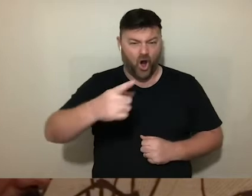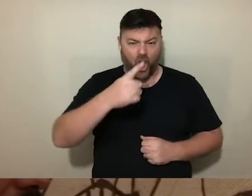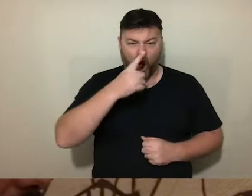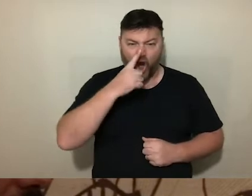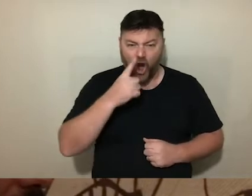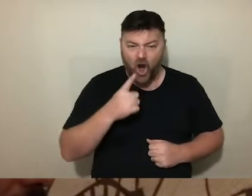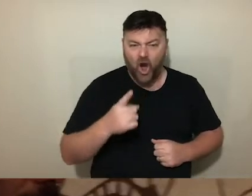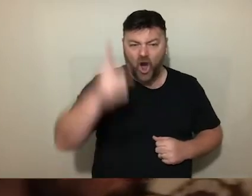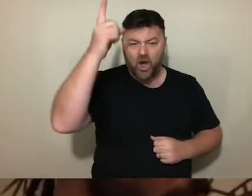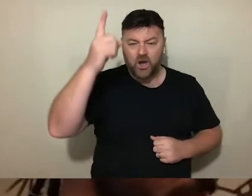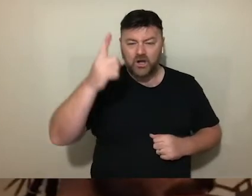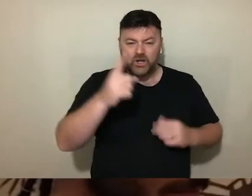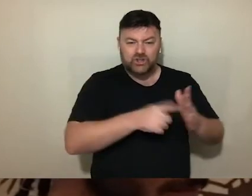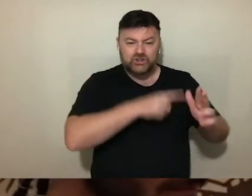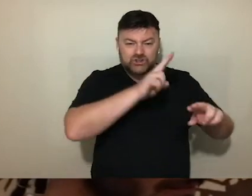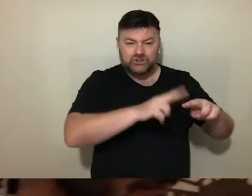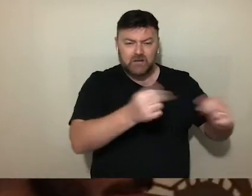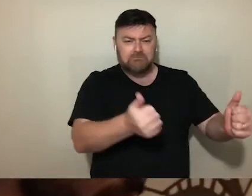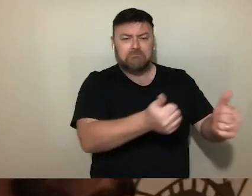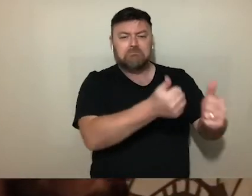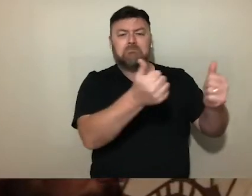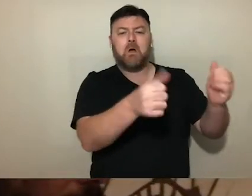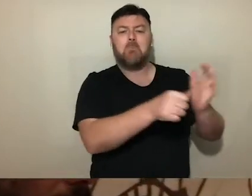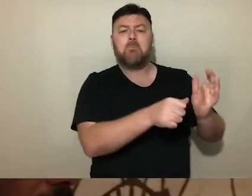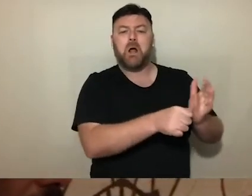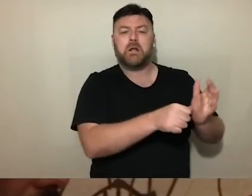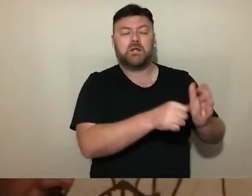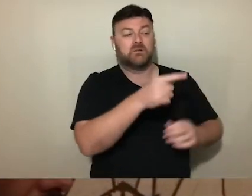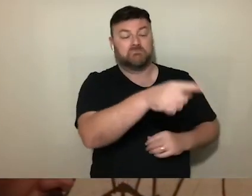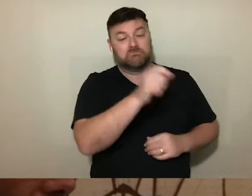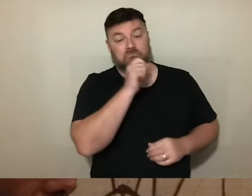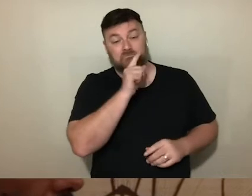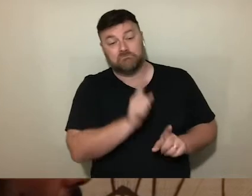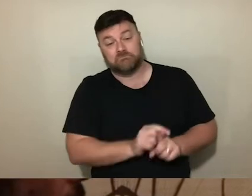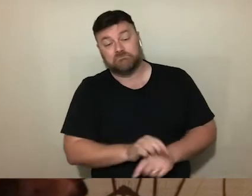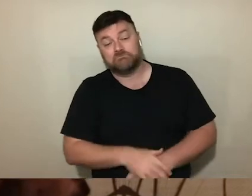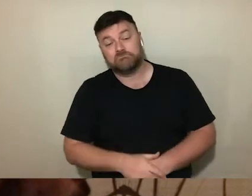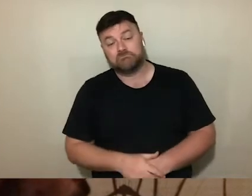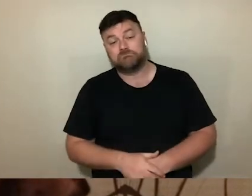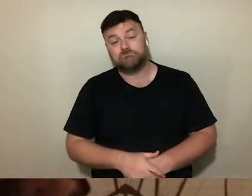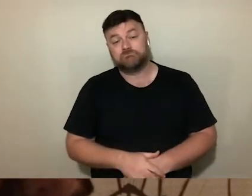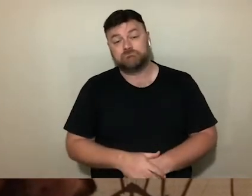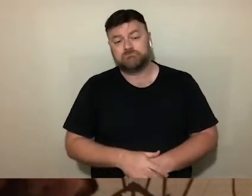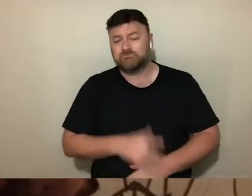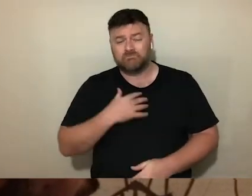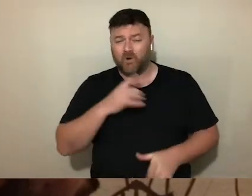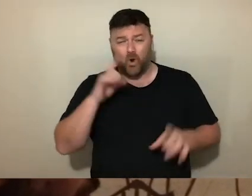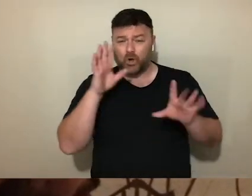enough dollars to fix it. But I guess he's a lizard too. Don't get confused with fiction.